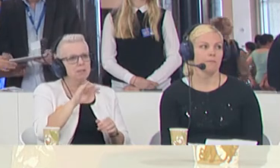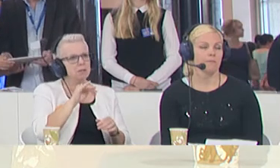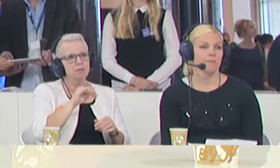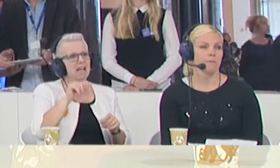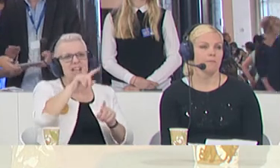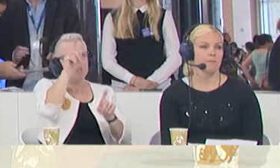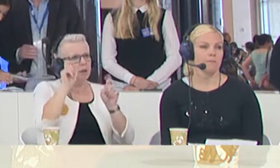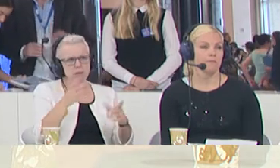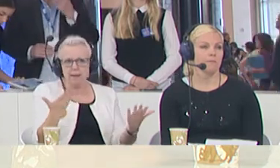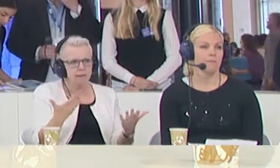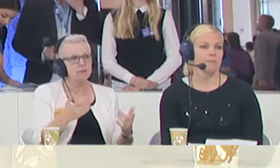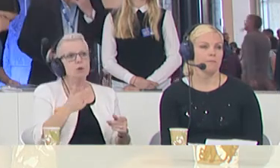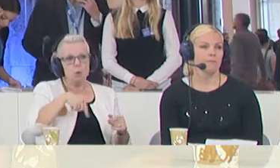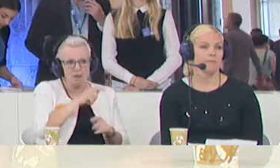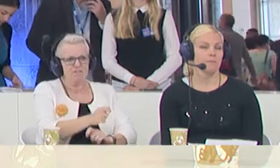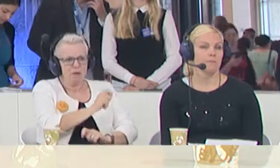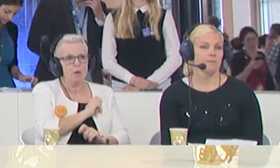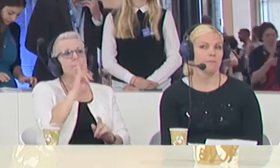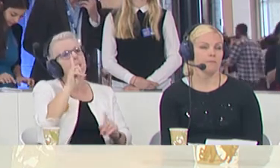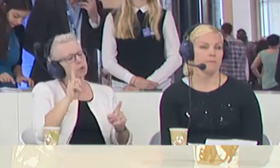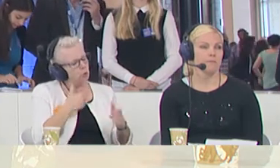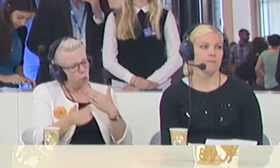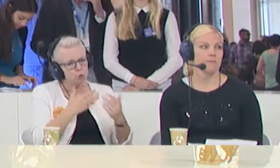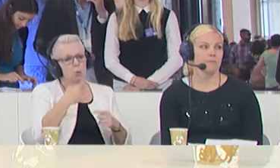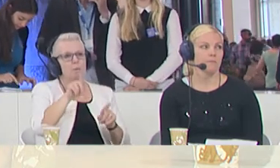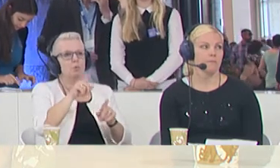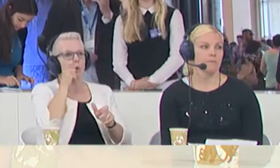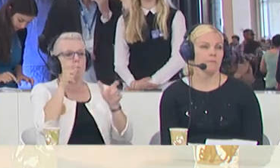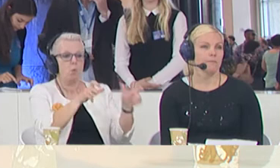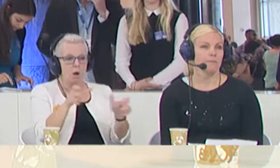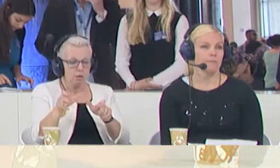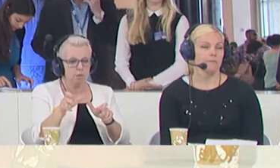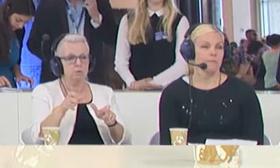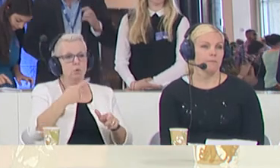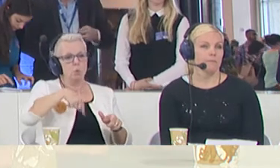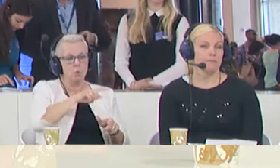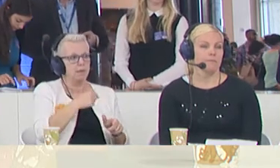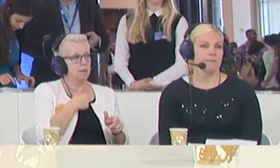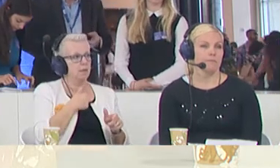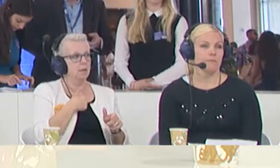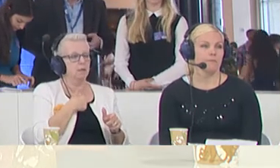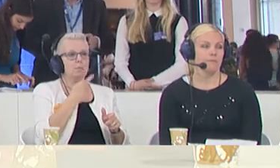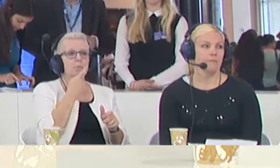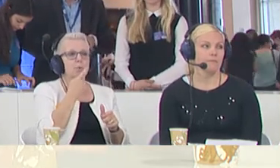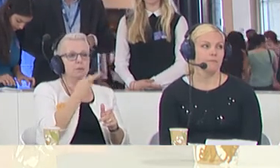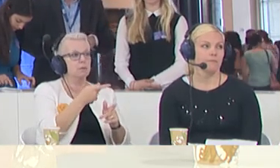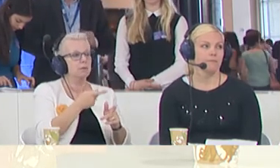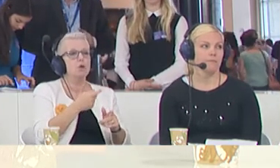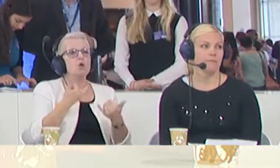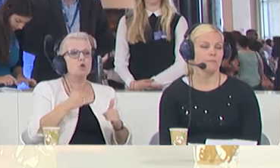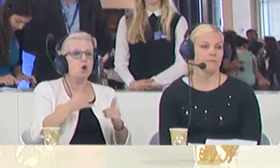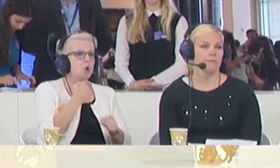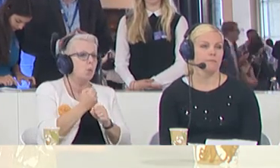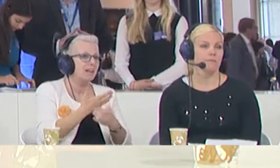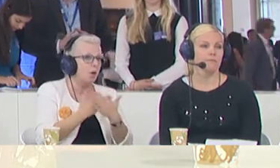is also our responsibility. Nevertheless, of course, we also have to make sure that we address issues like youth unemployment, unemployment